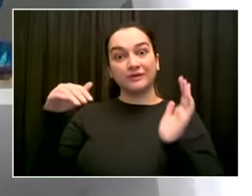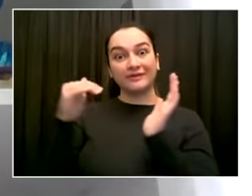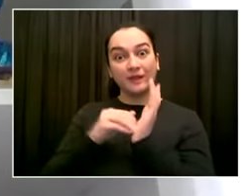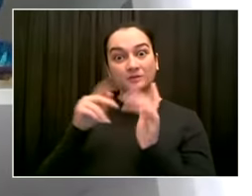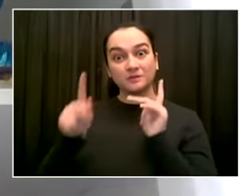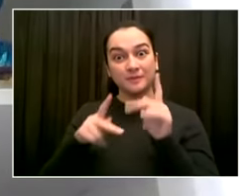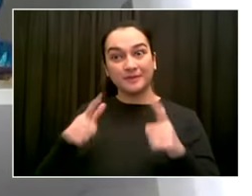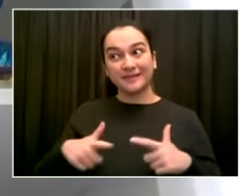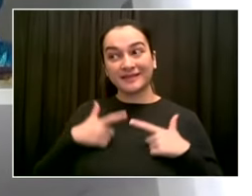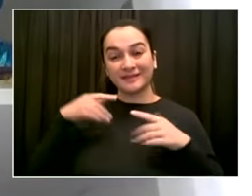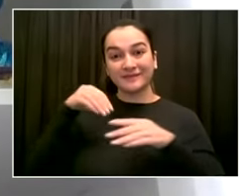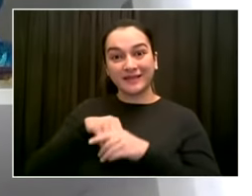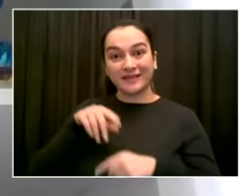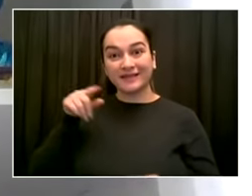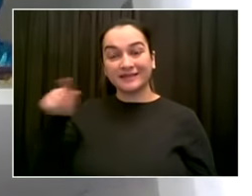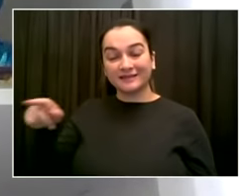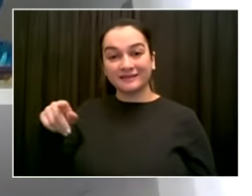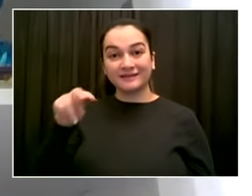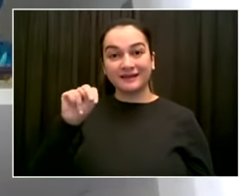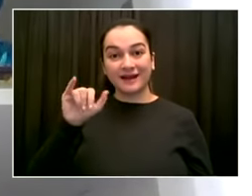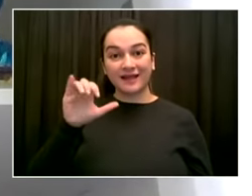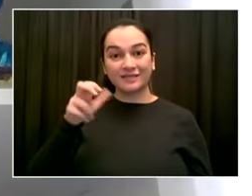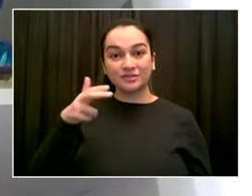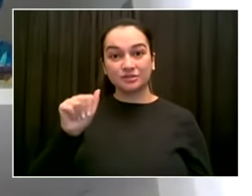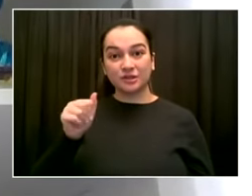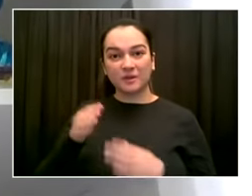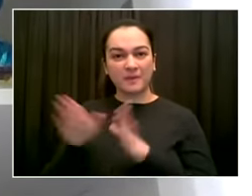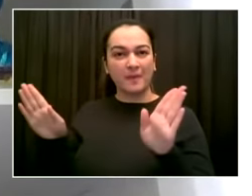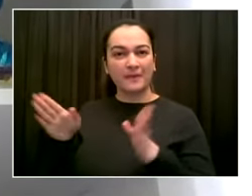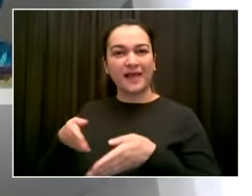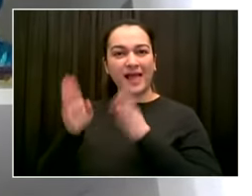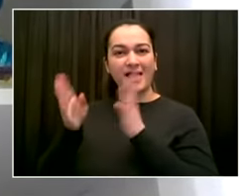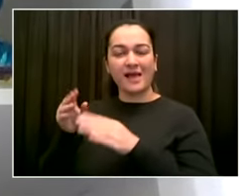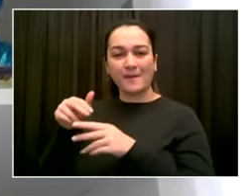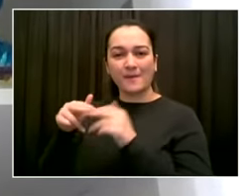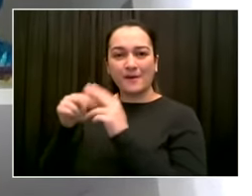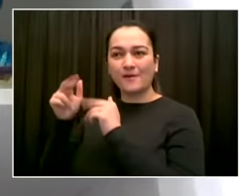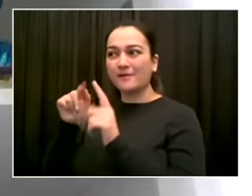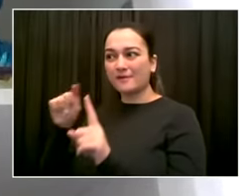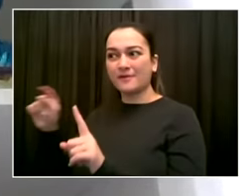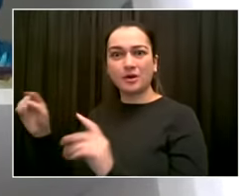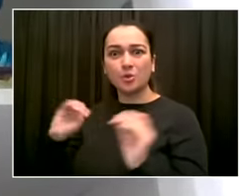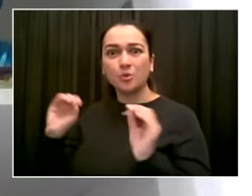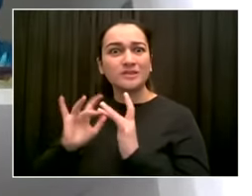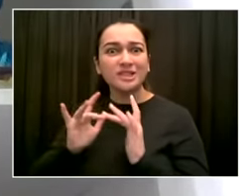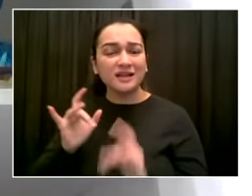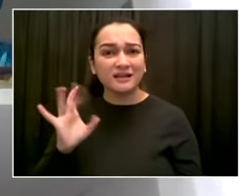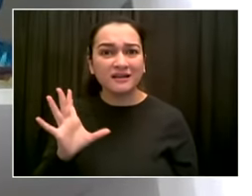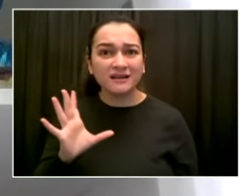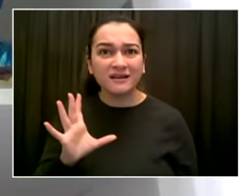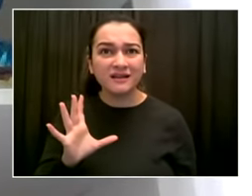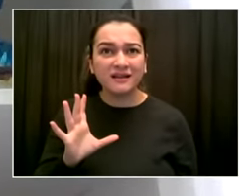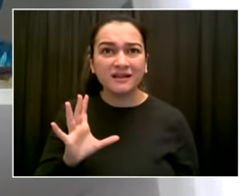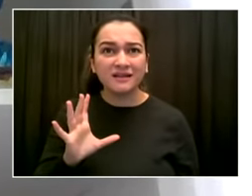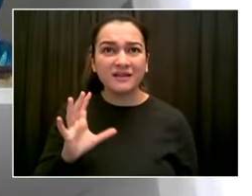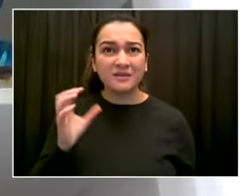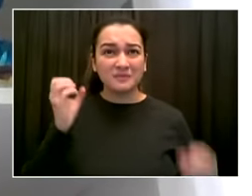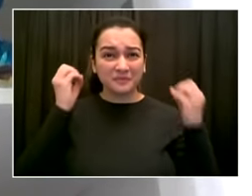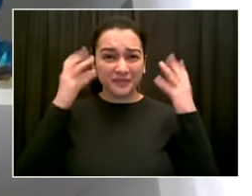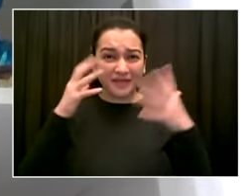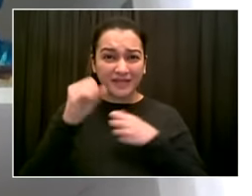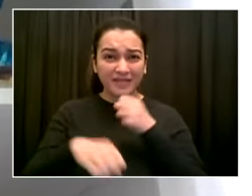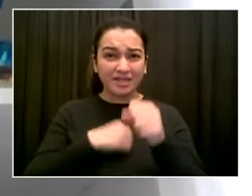digital divide. We recognize that digital poverty is poverty period. Internet inequality is unacceptable inequality.